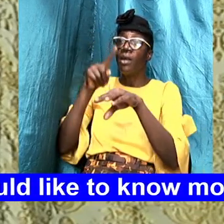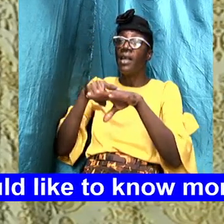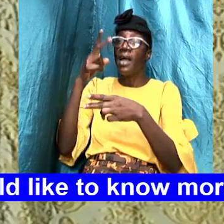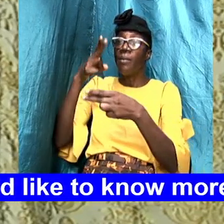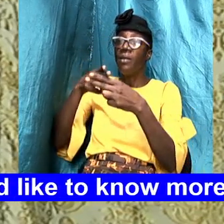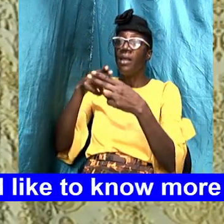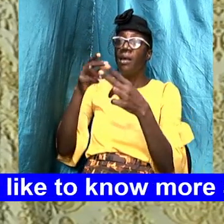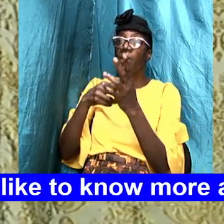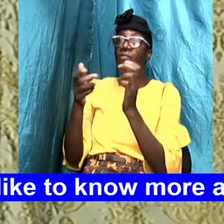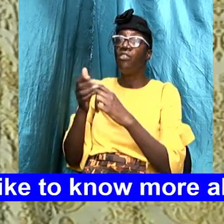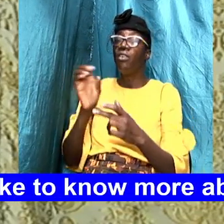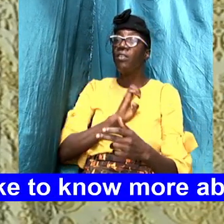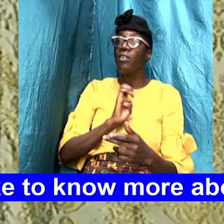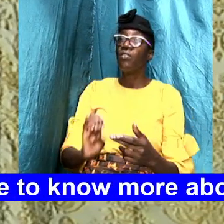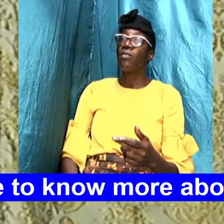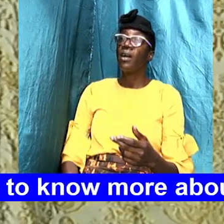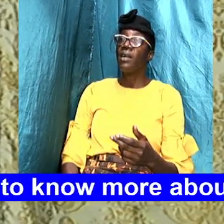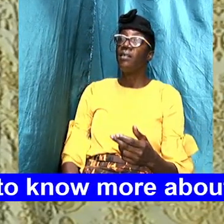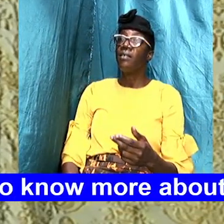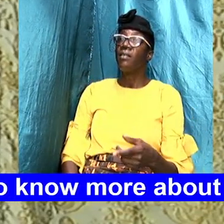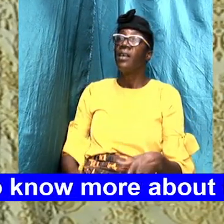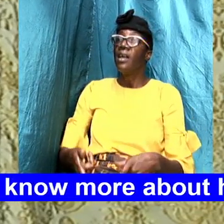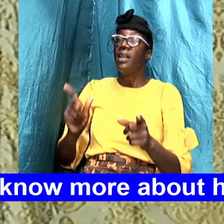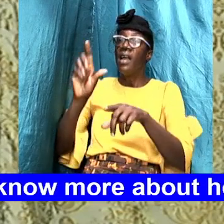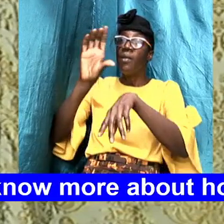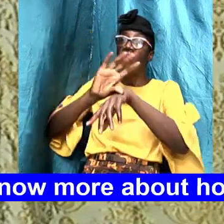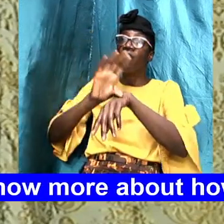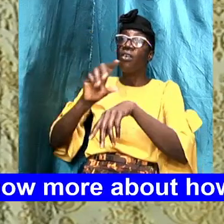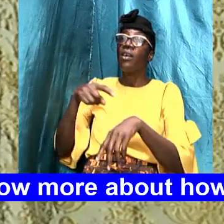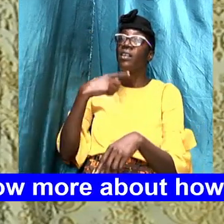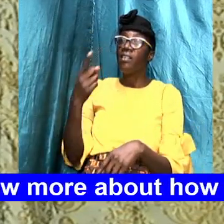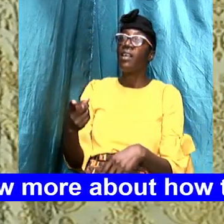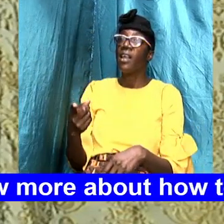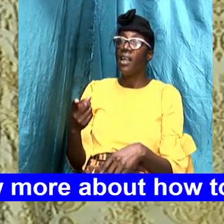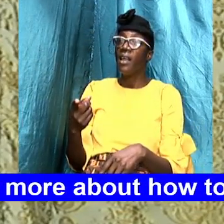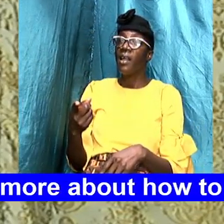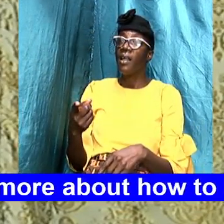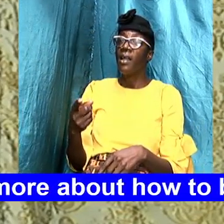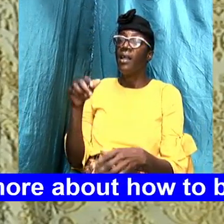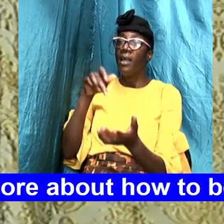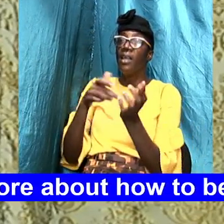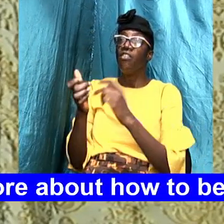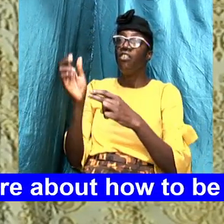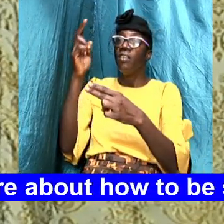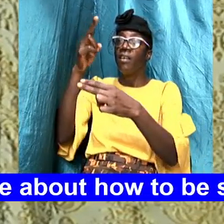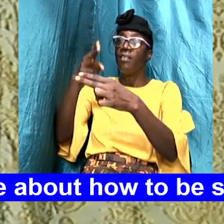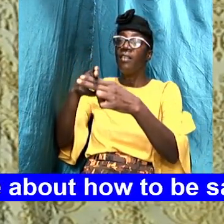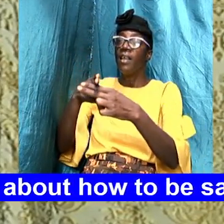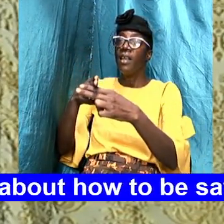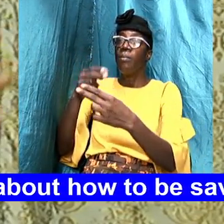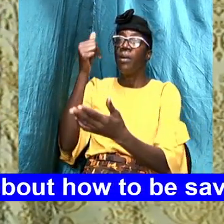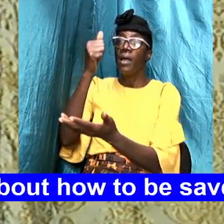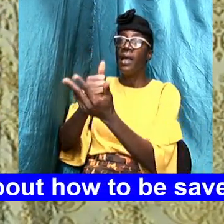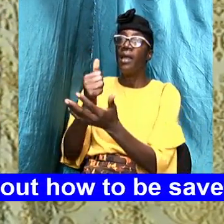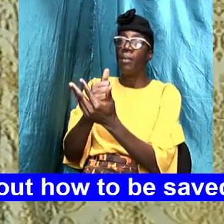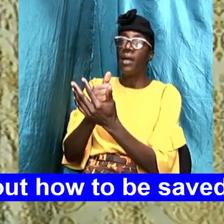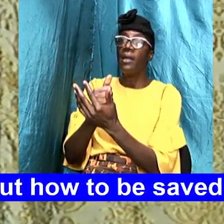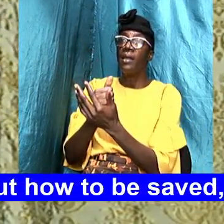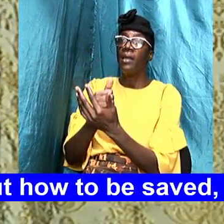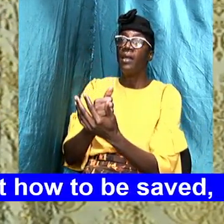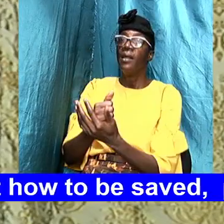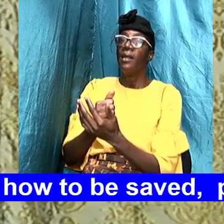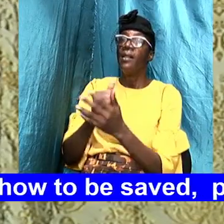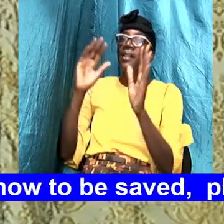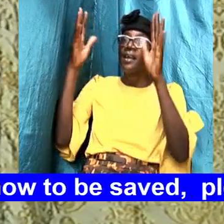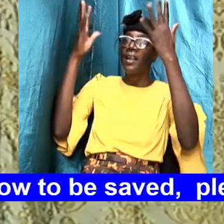the name of Jesus Christ and let the church say in Jesus name amen in Jesus